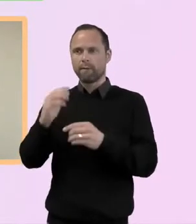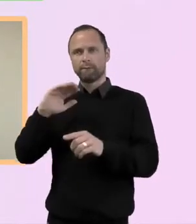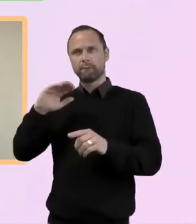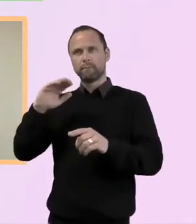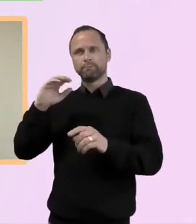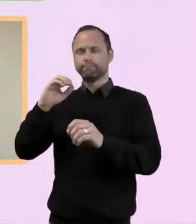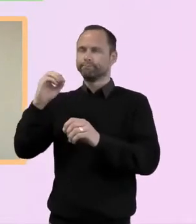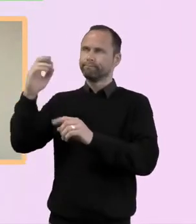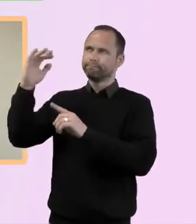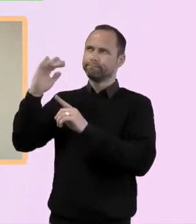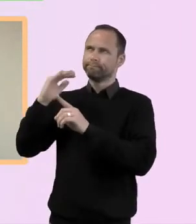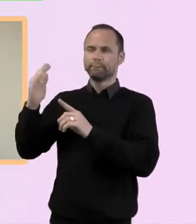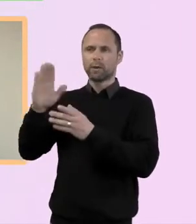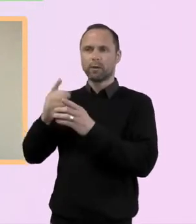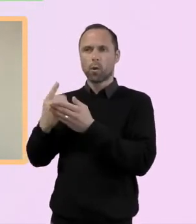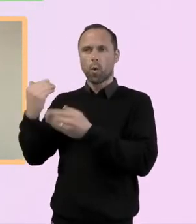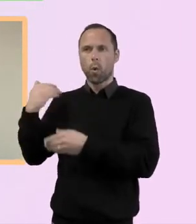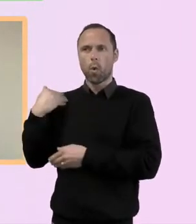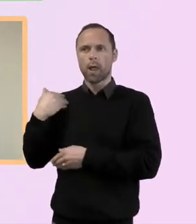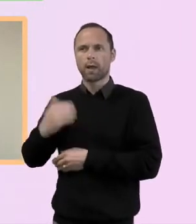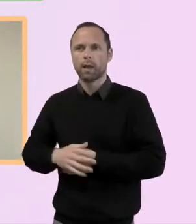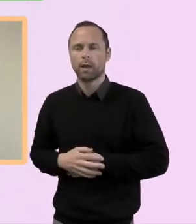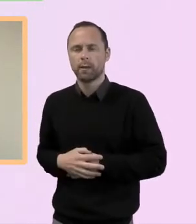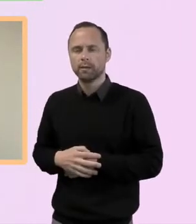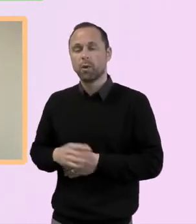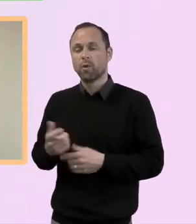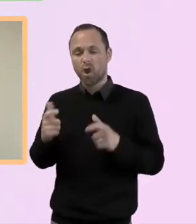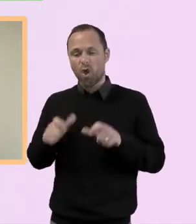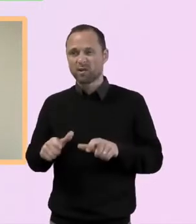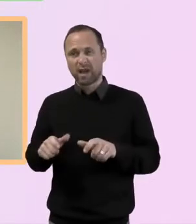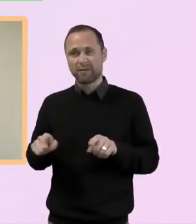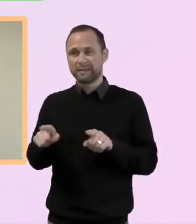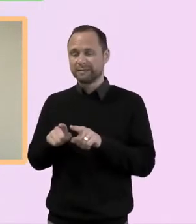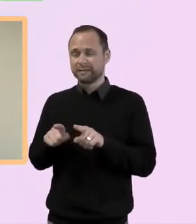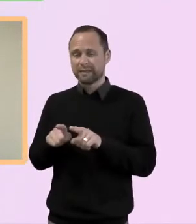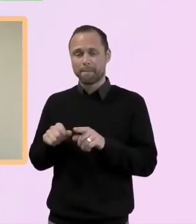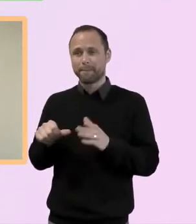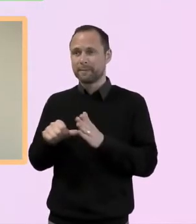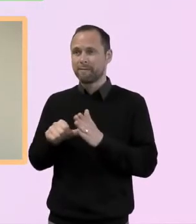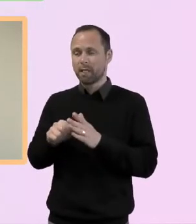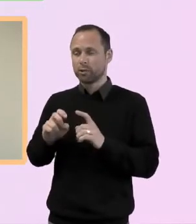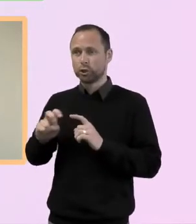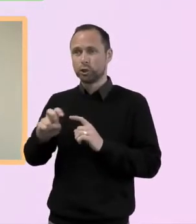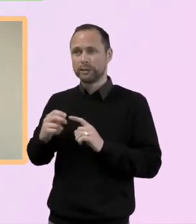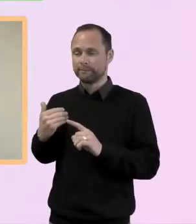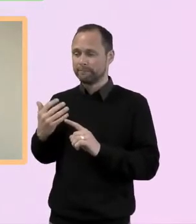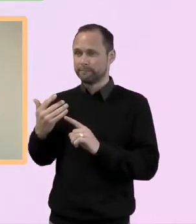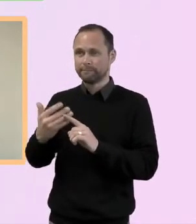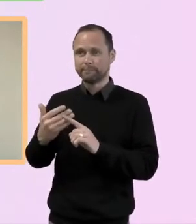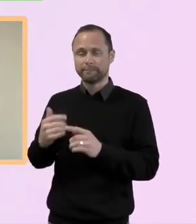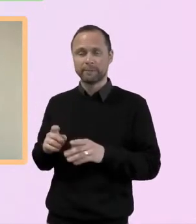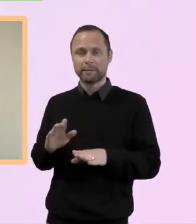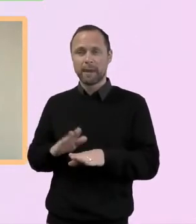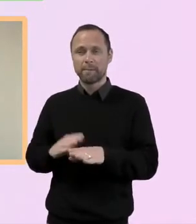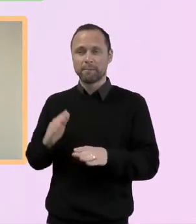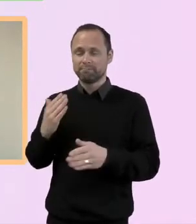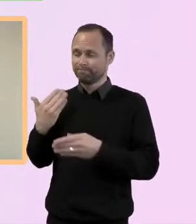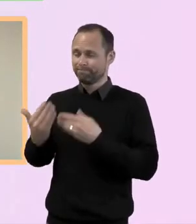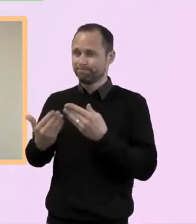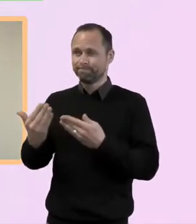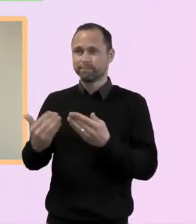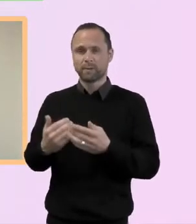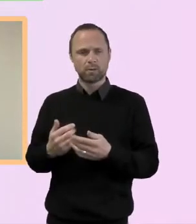the whole lockdown thing has been a very difficult journey. And I think the other dimension of that is that a lot of our, a lot of the people that we